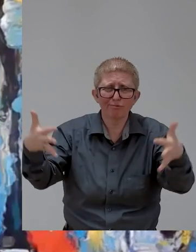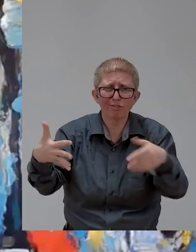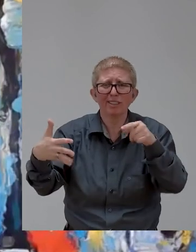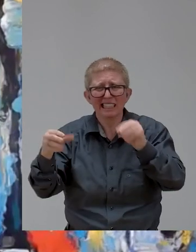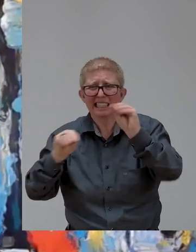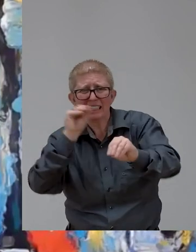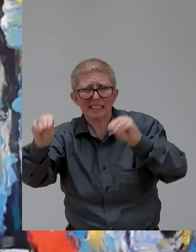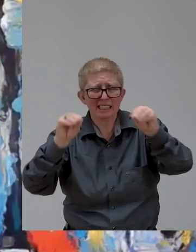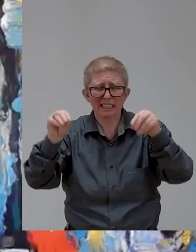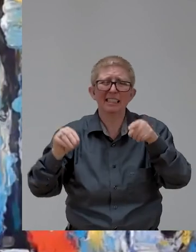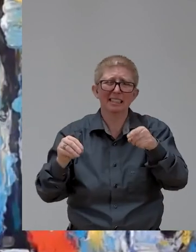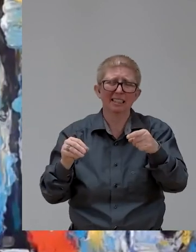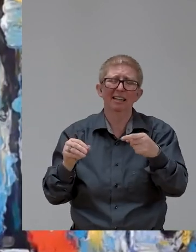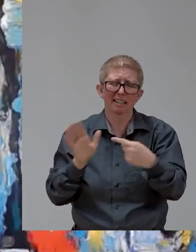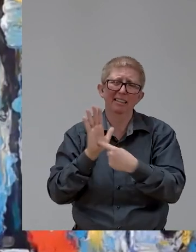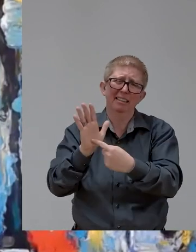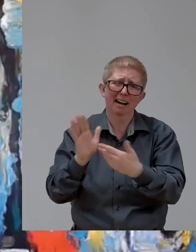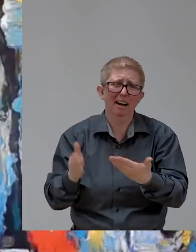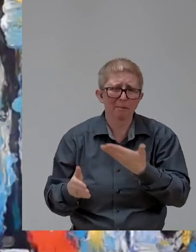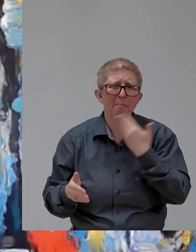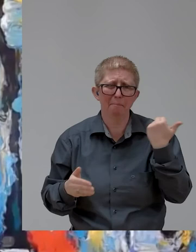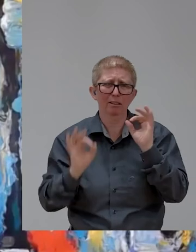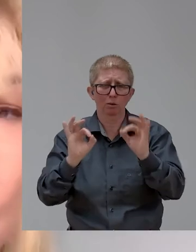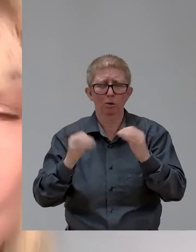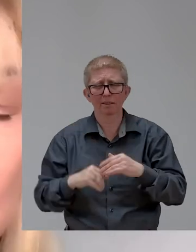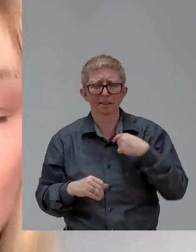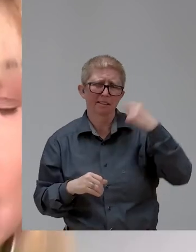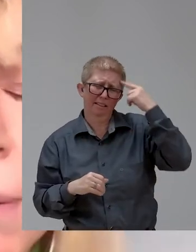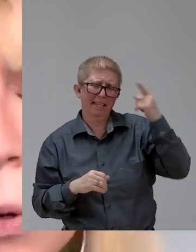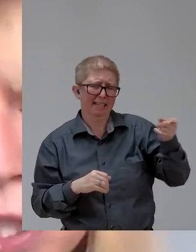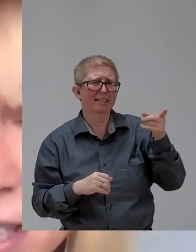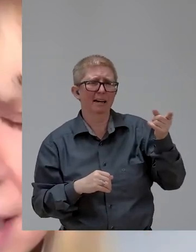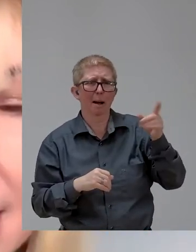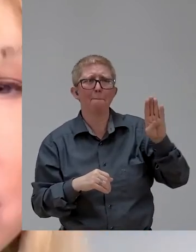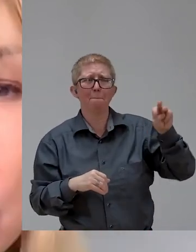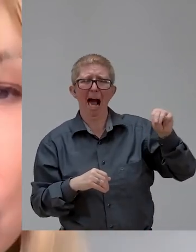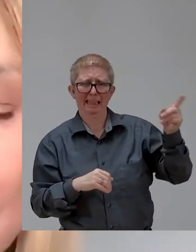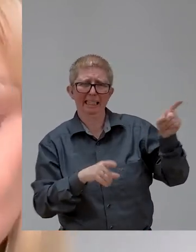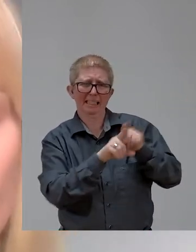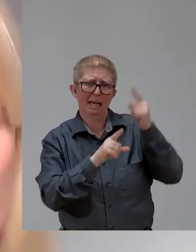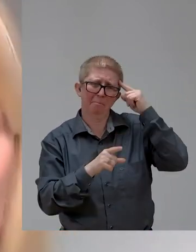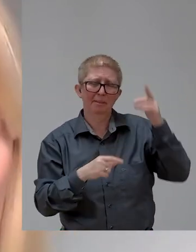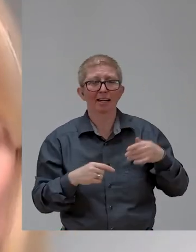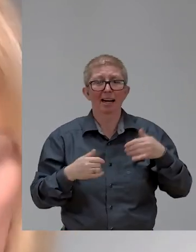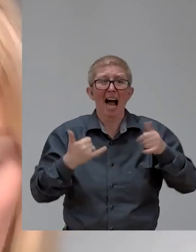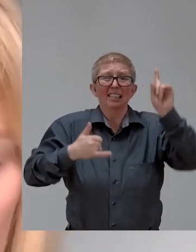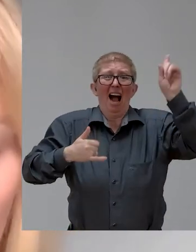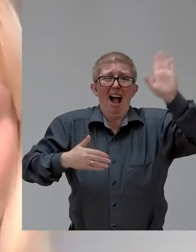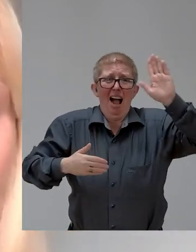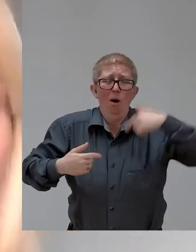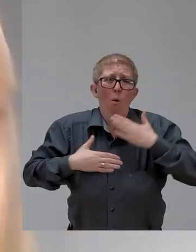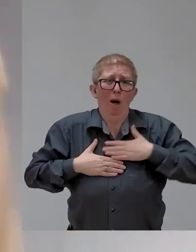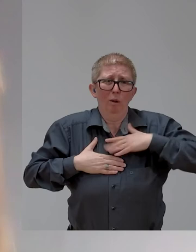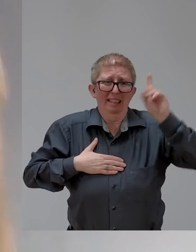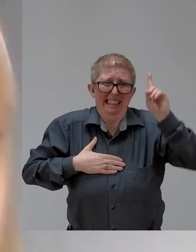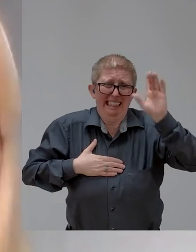the amazing Zero Project team has taught me. Can I say something really important? connected to Yuval and to the person who